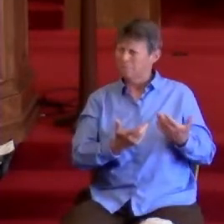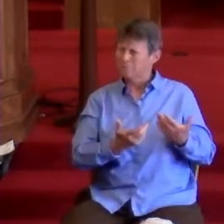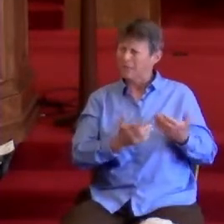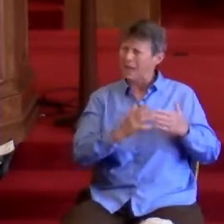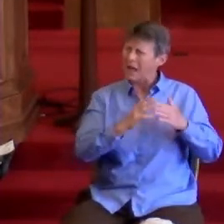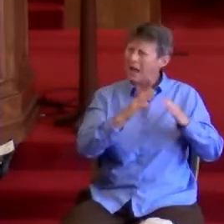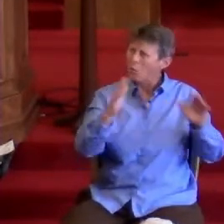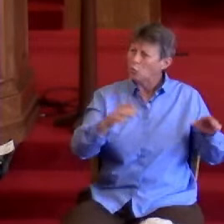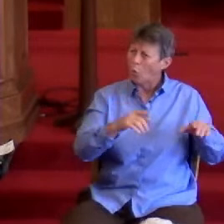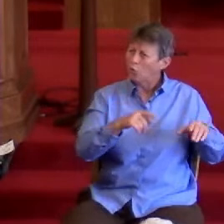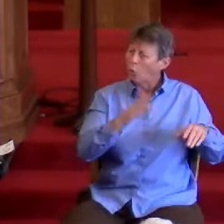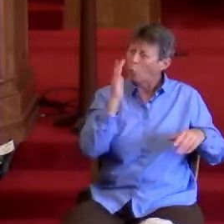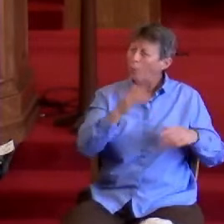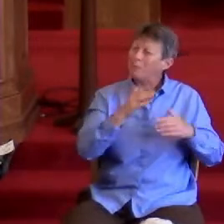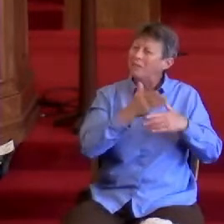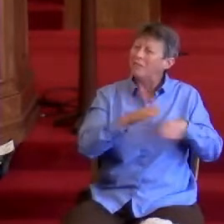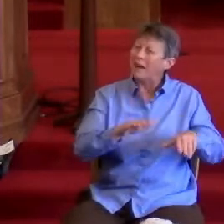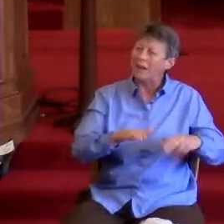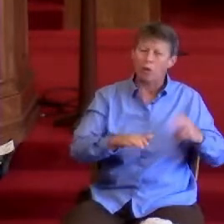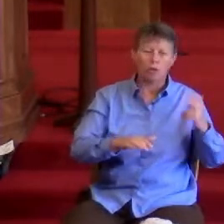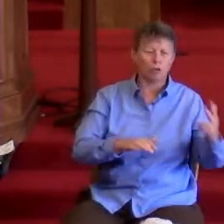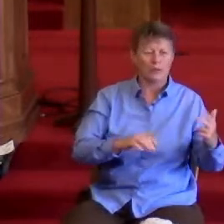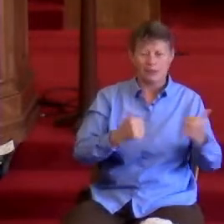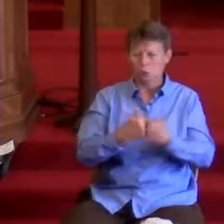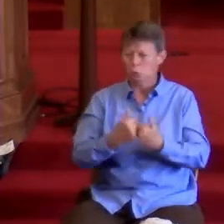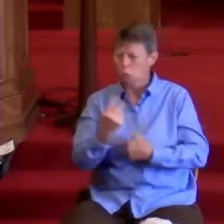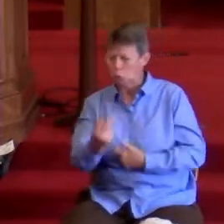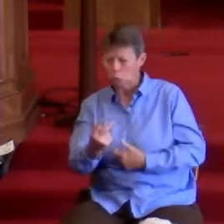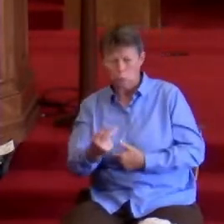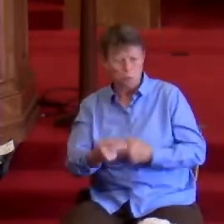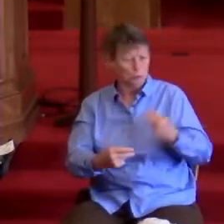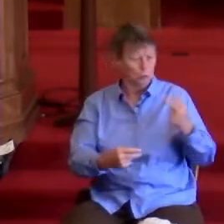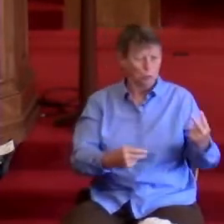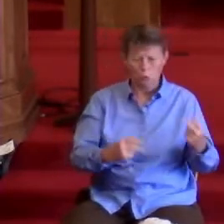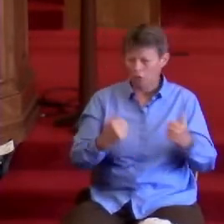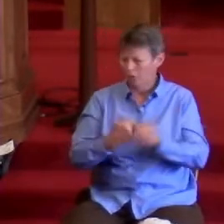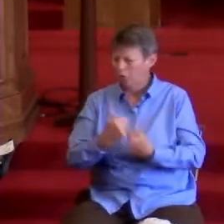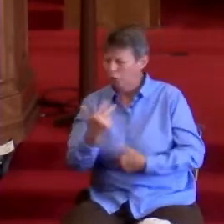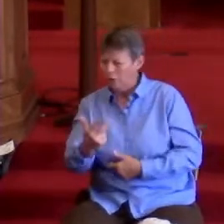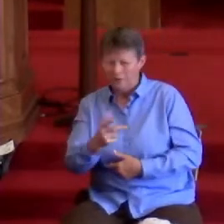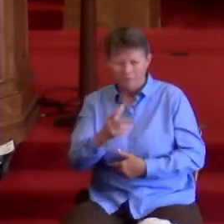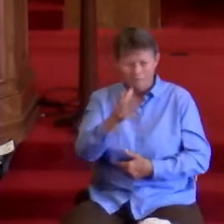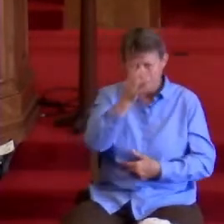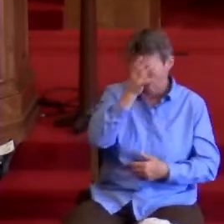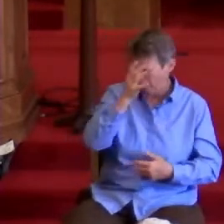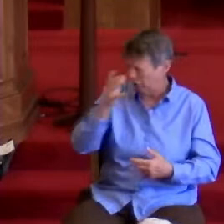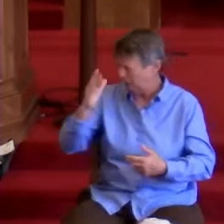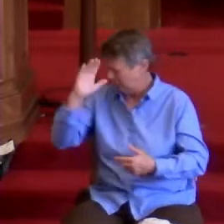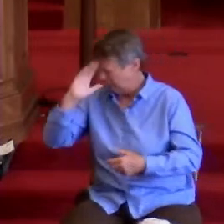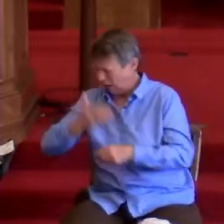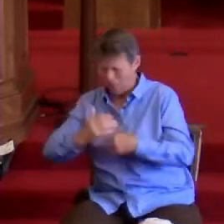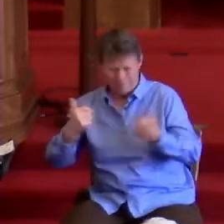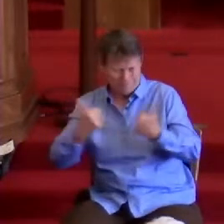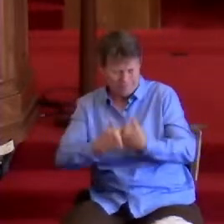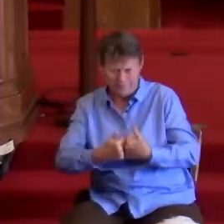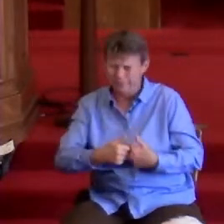will be divided three against two, two against three, father against son, mother against daughter, divisions among in-laws.